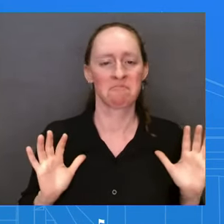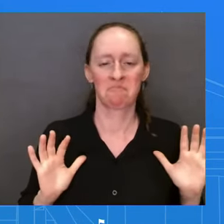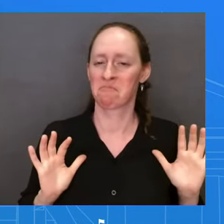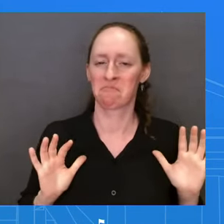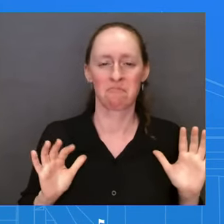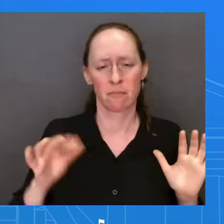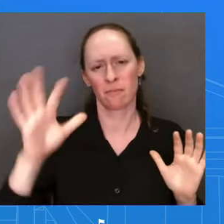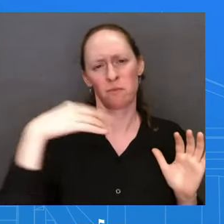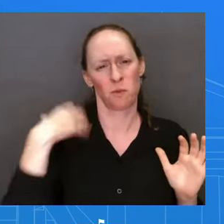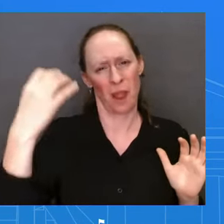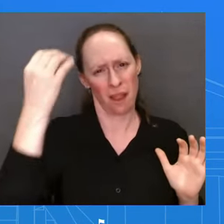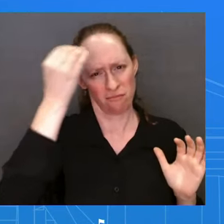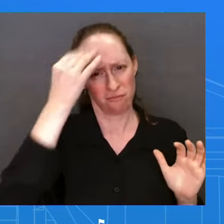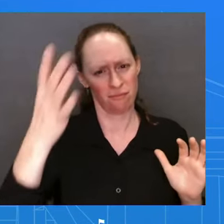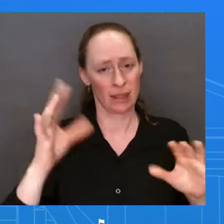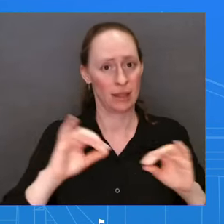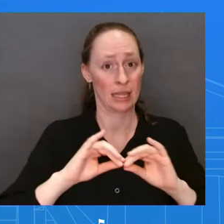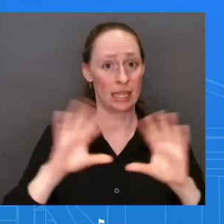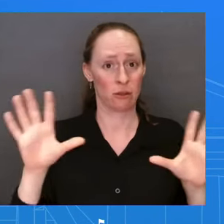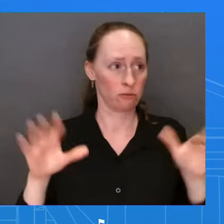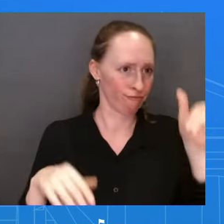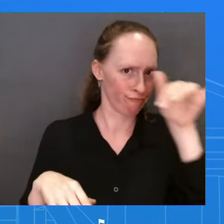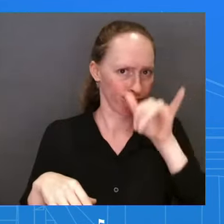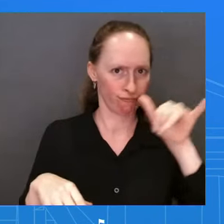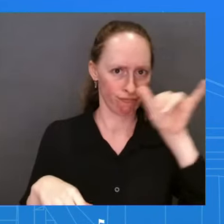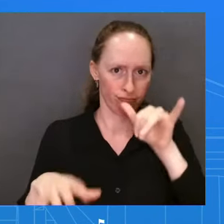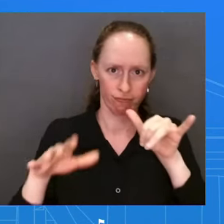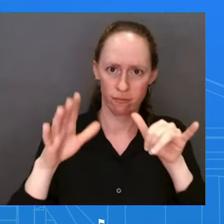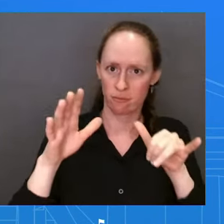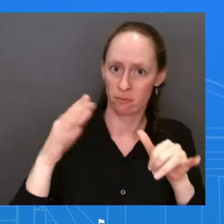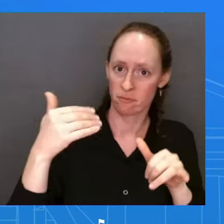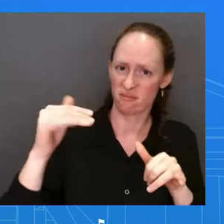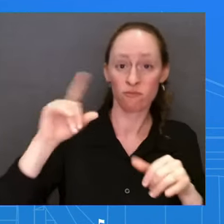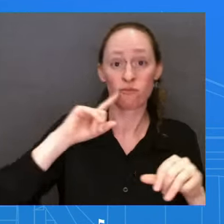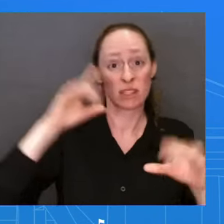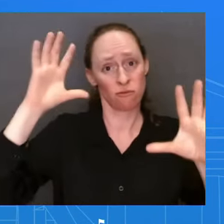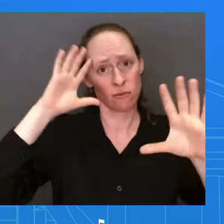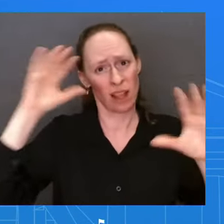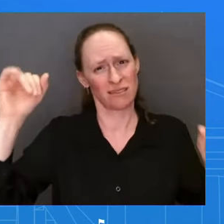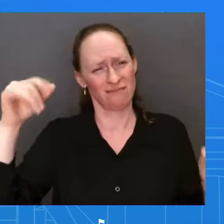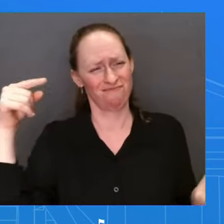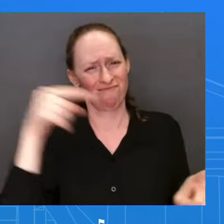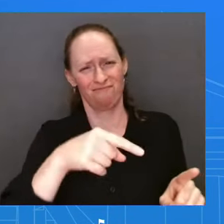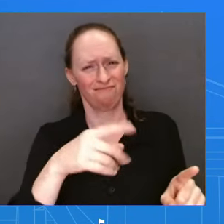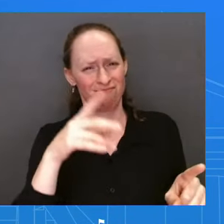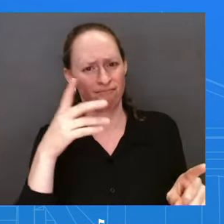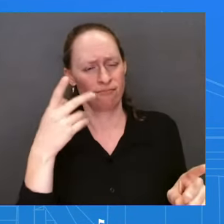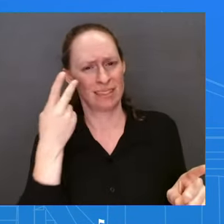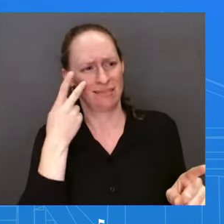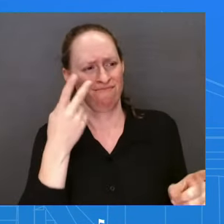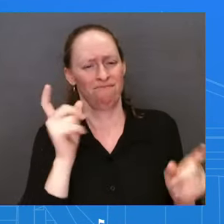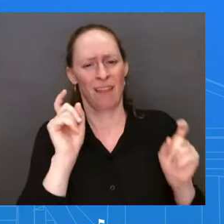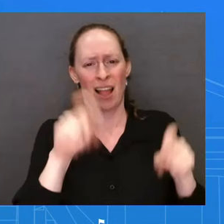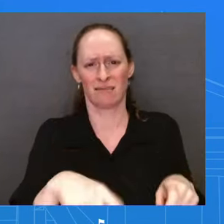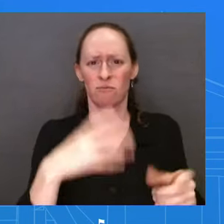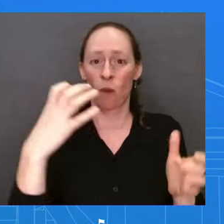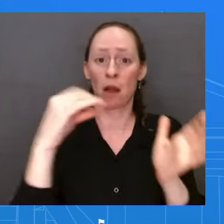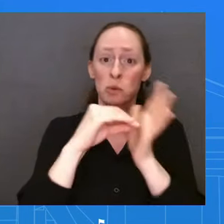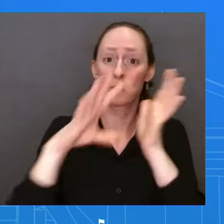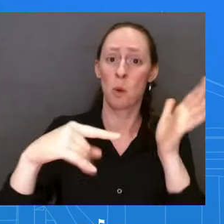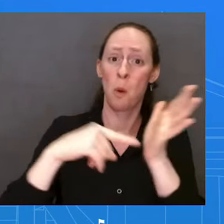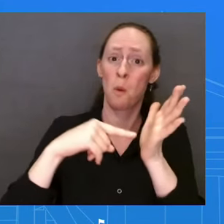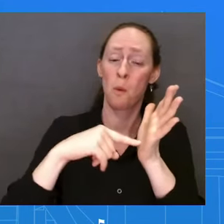pursued the Student Debt Relief Program is because of what the importance of the breathing room that this will provide